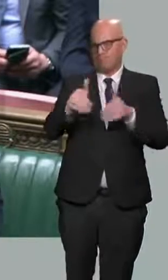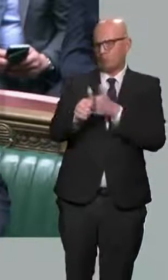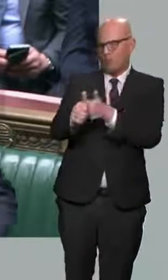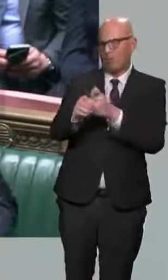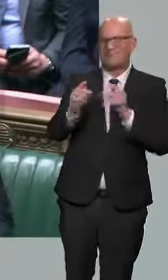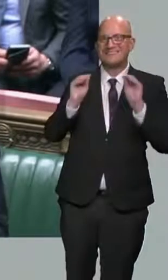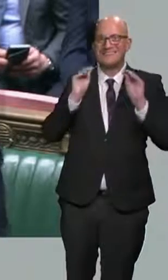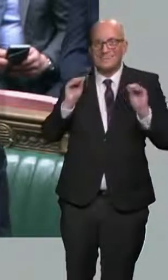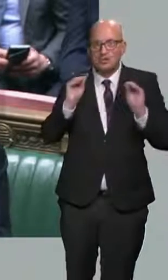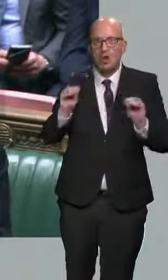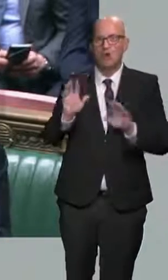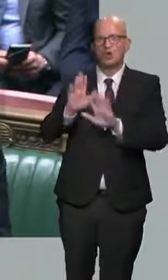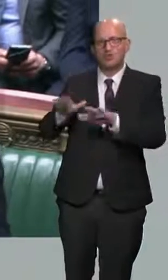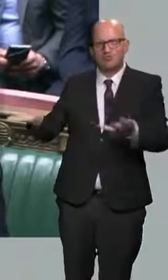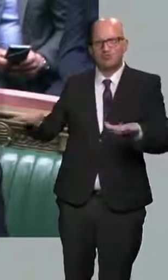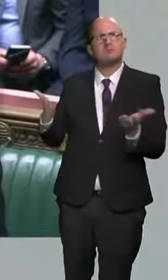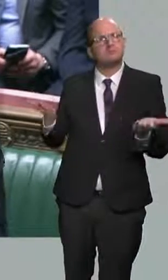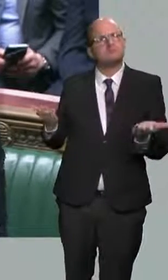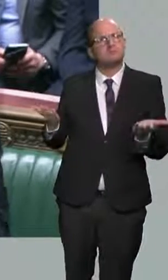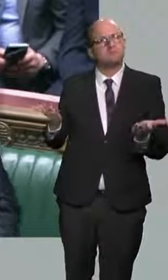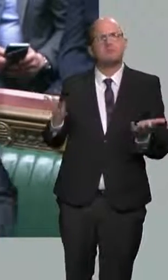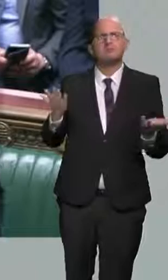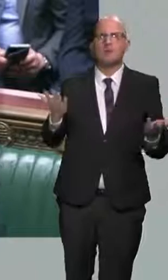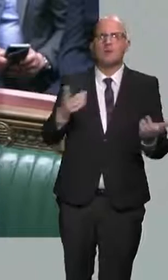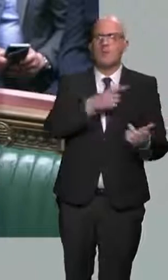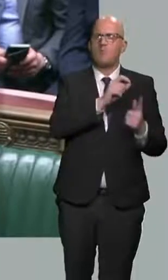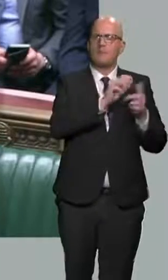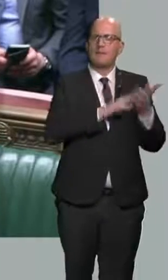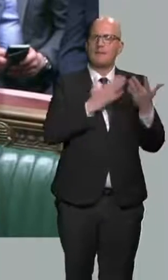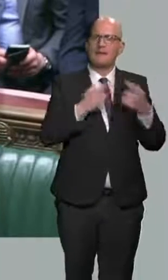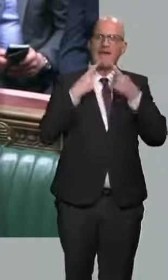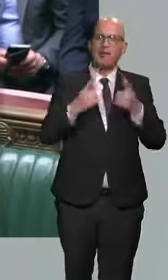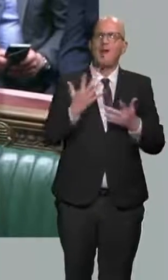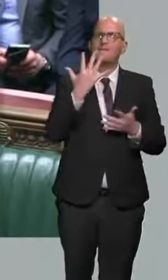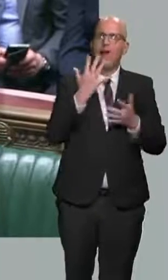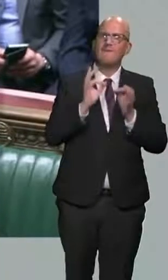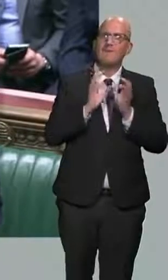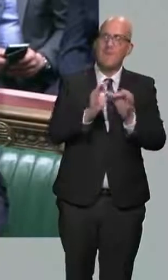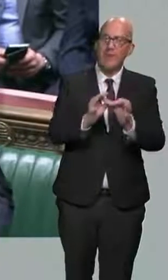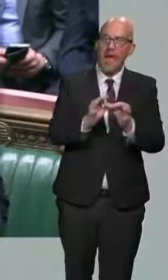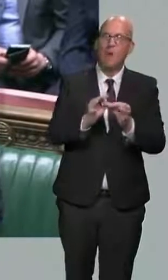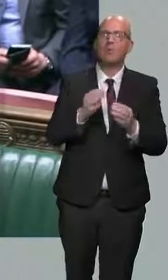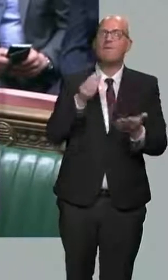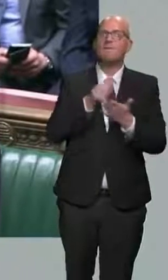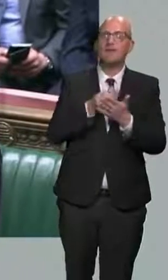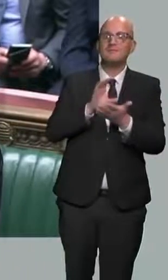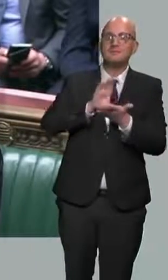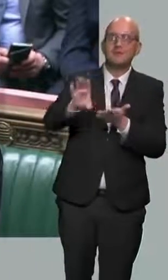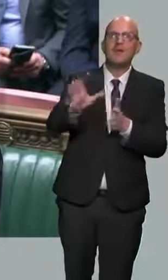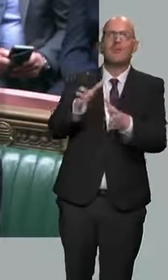support our children. That is why the Prime Minister announced in total £5 billion of catch-up funding to help those children